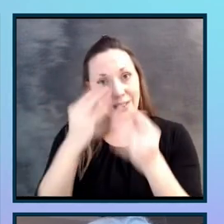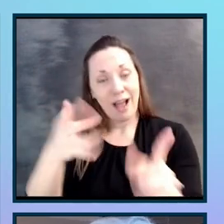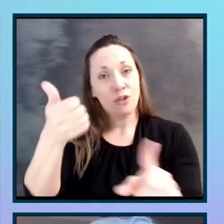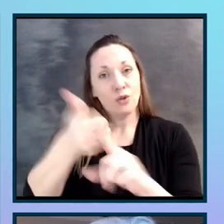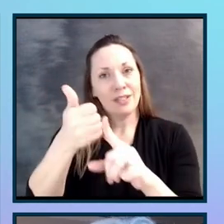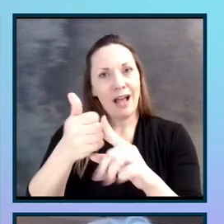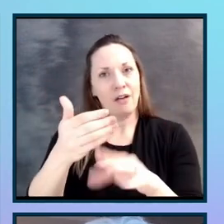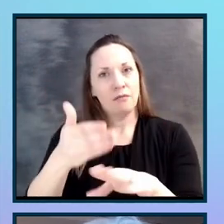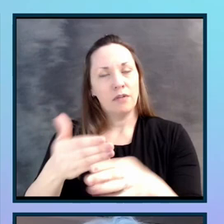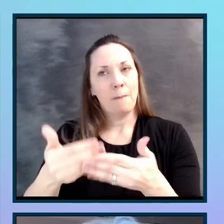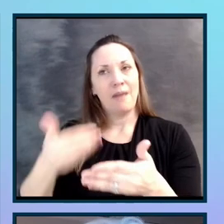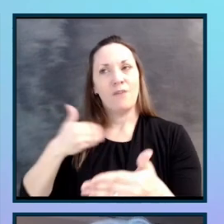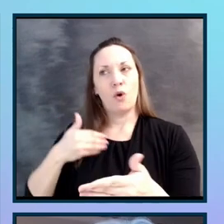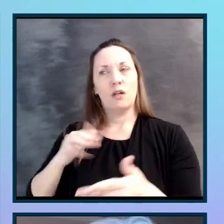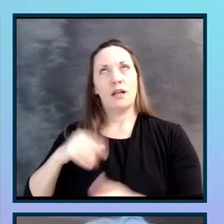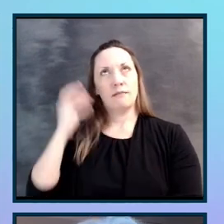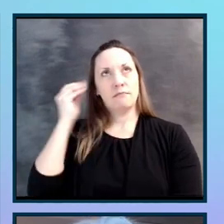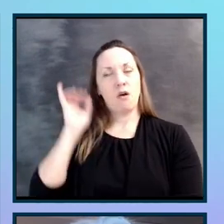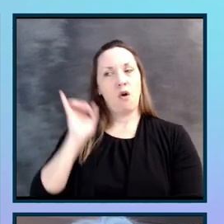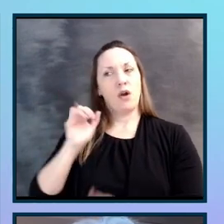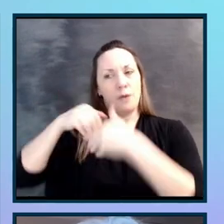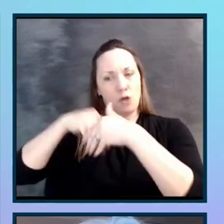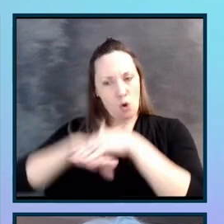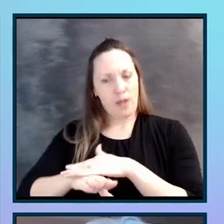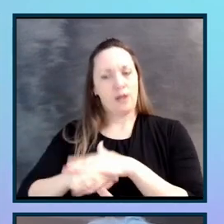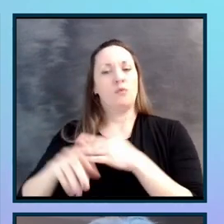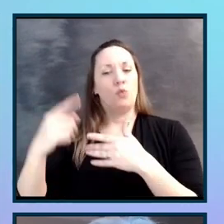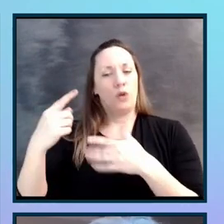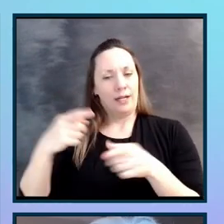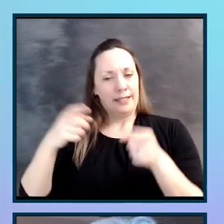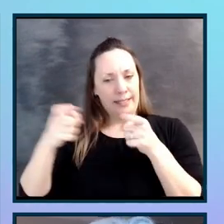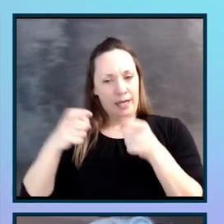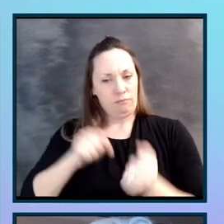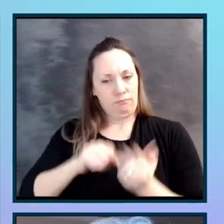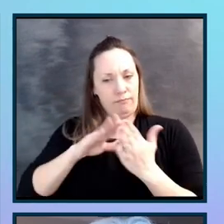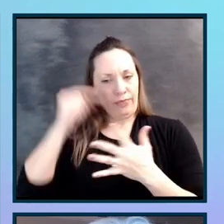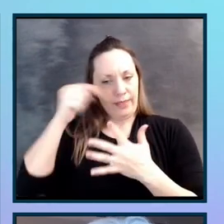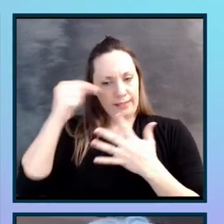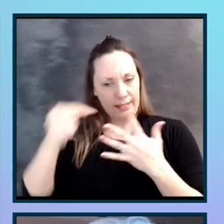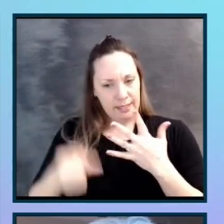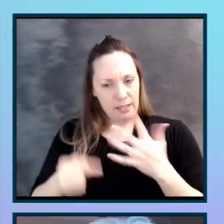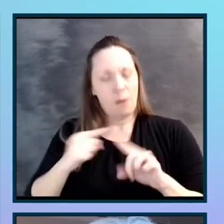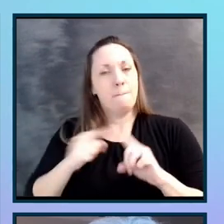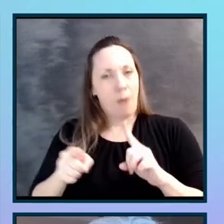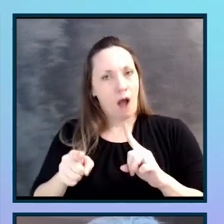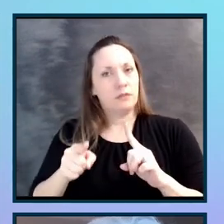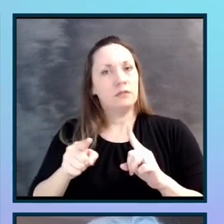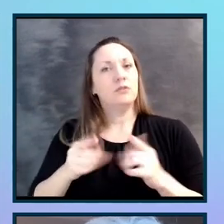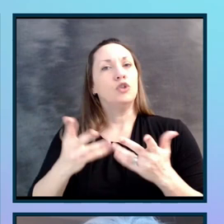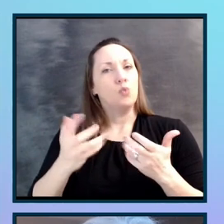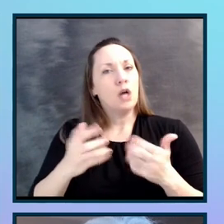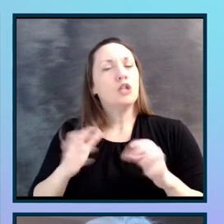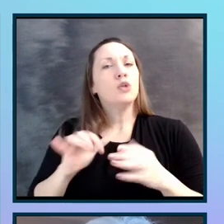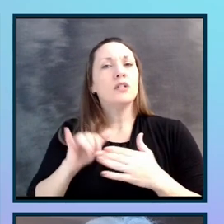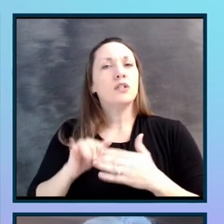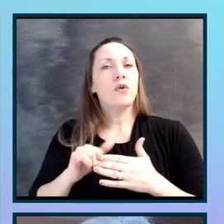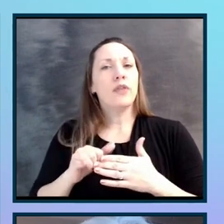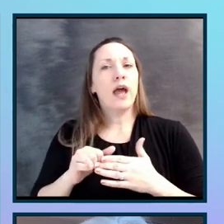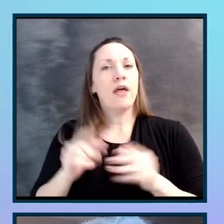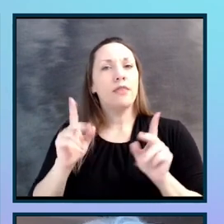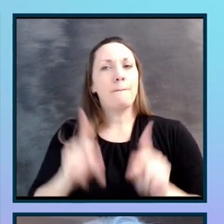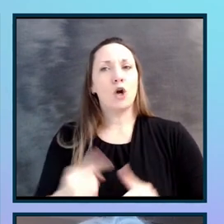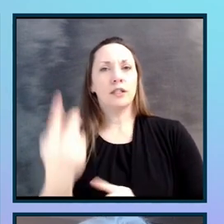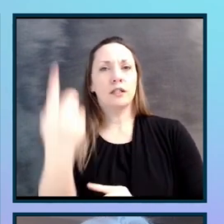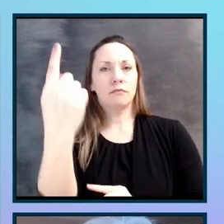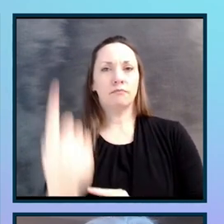there, we're going to really try to nail down this, that, or the other thing, and we're going to do it in a way that makes the person we're talking to